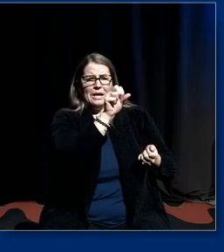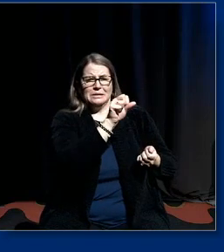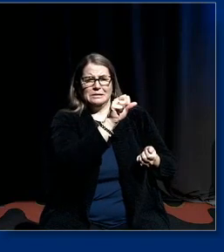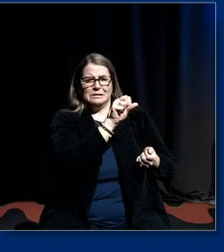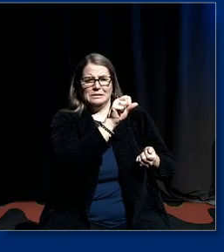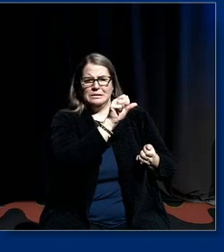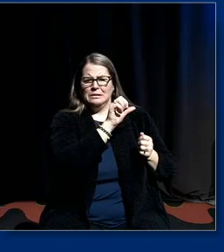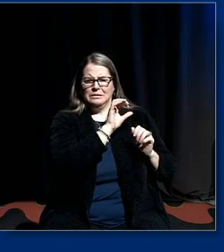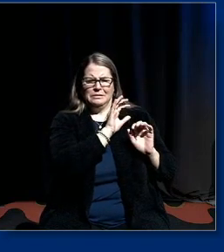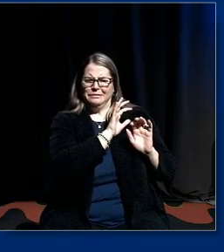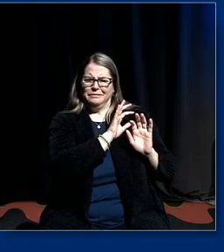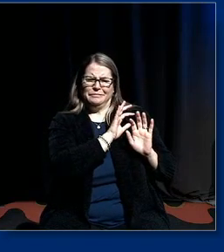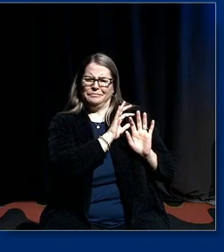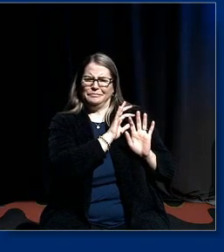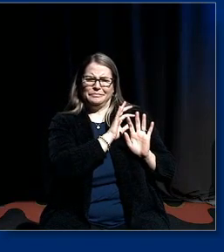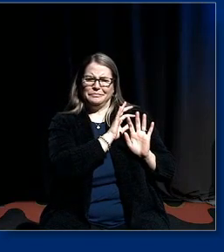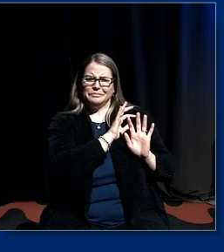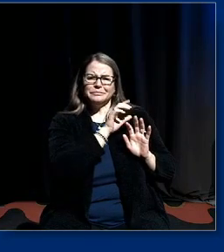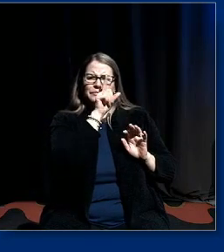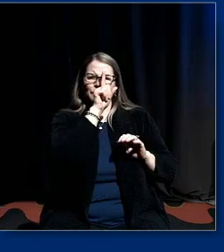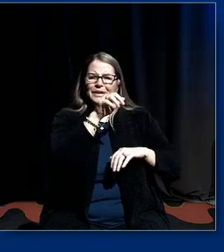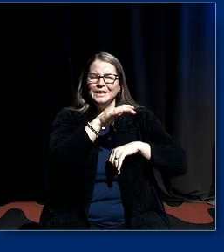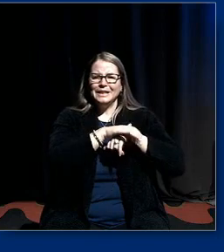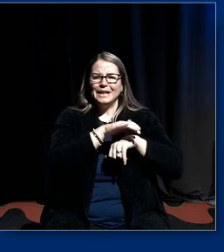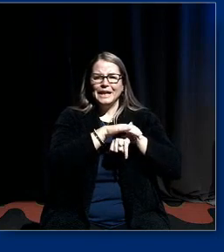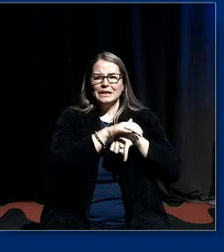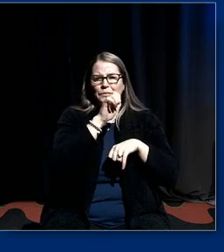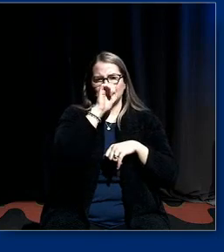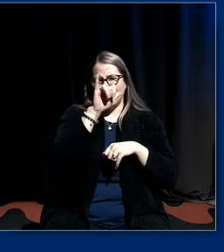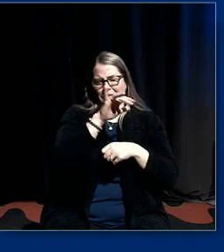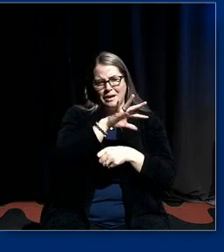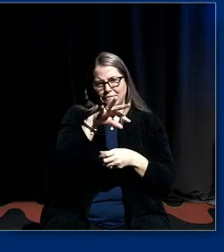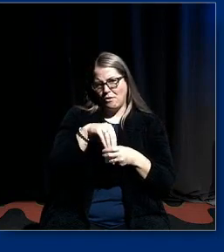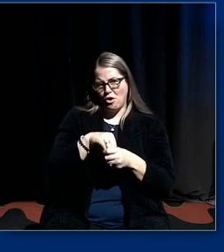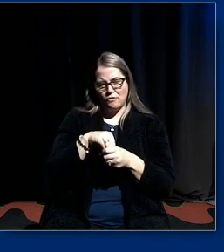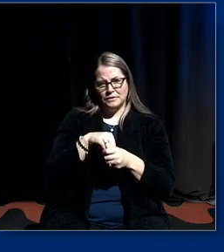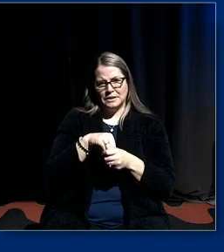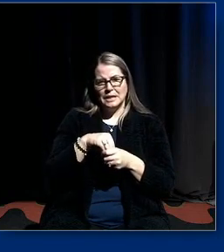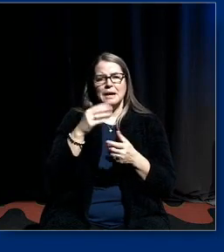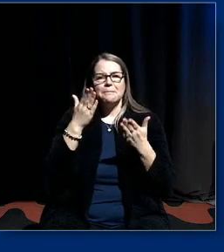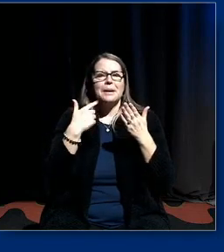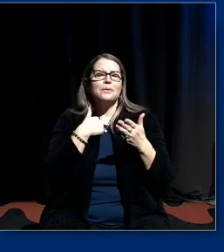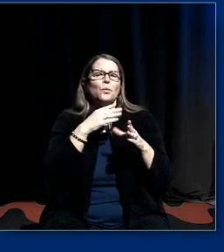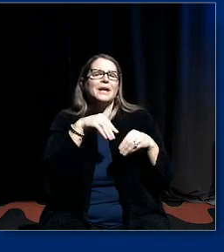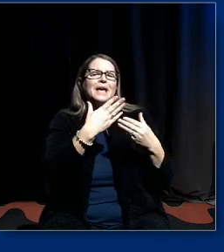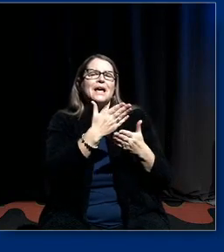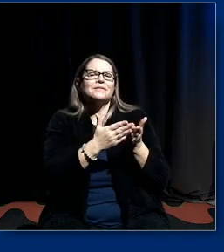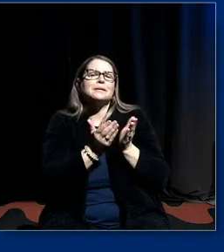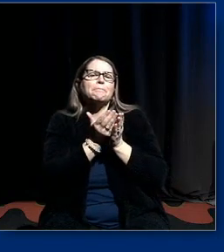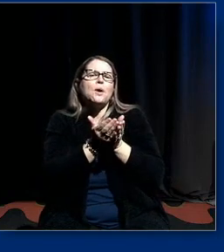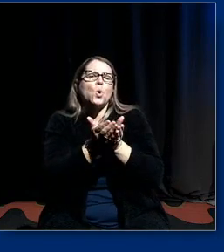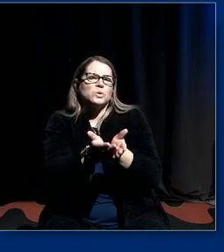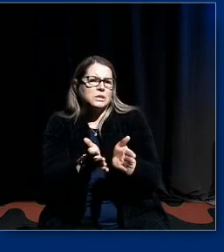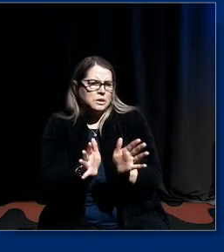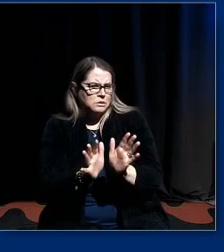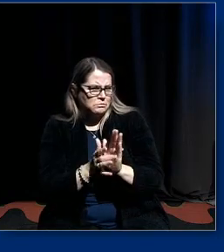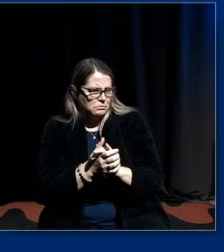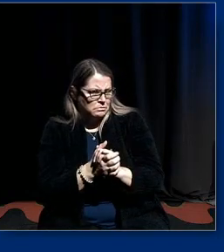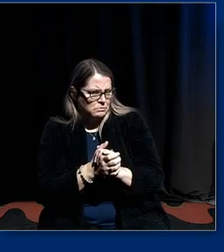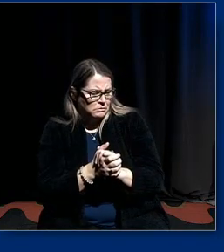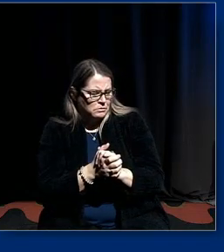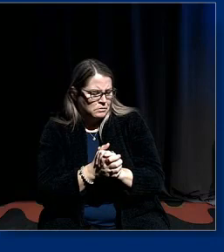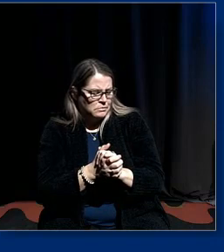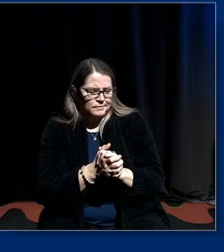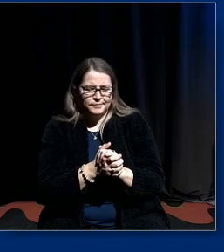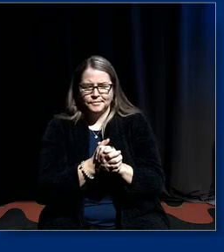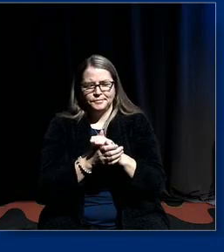it's like you know england wasn't really that involved we we might have provided a few ships um whereas actually